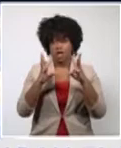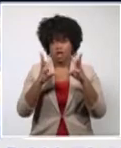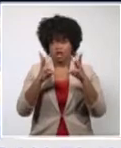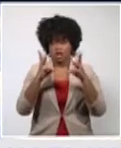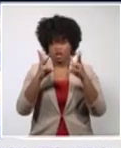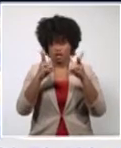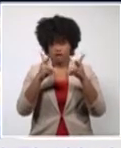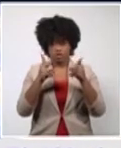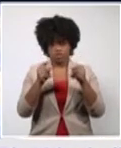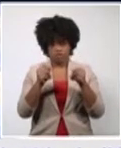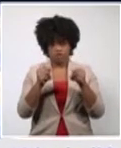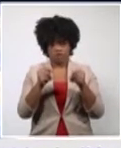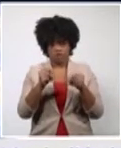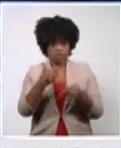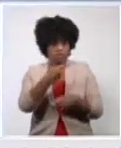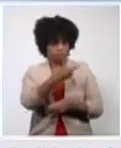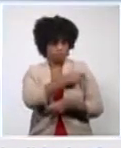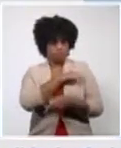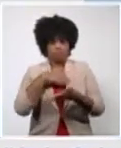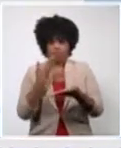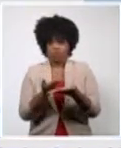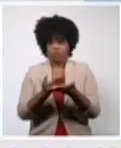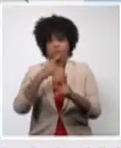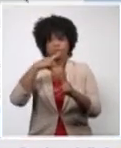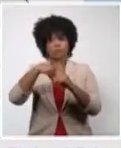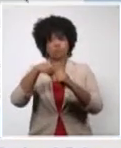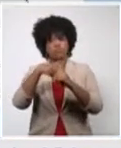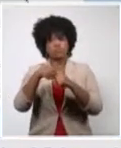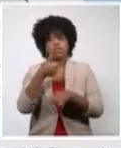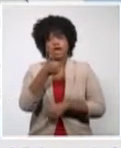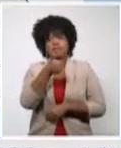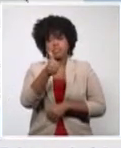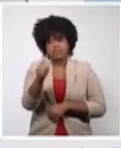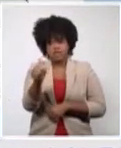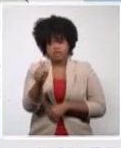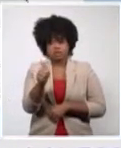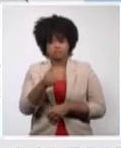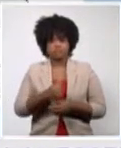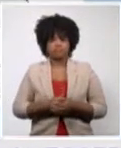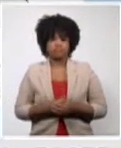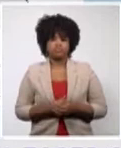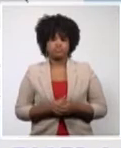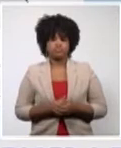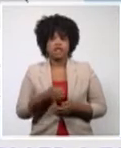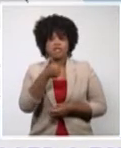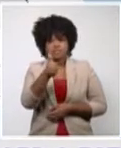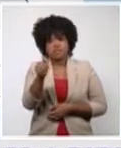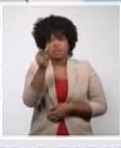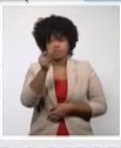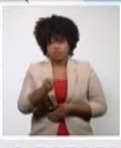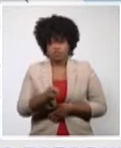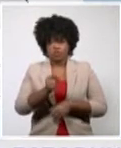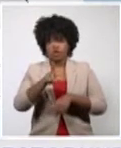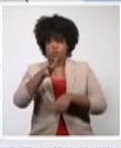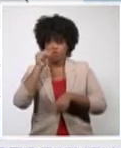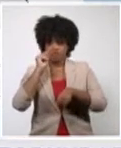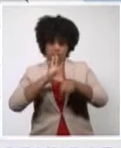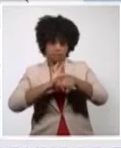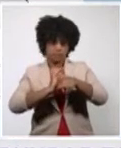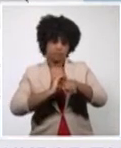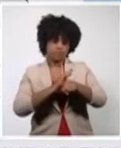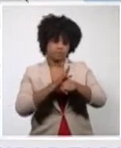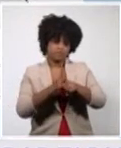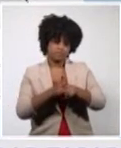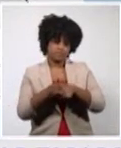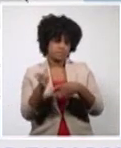As a result of the studies, 10 cases tested positive. This gives us 0.5